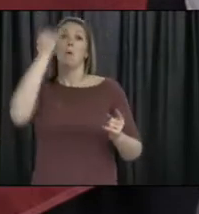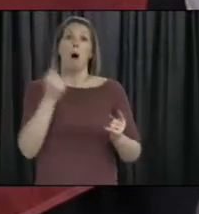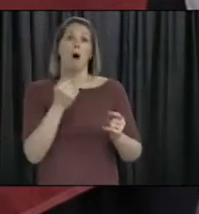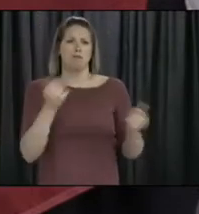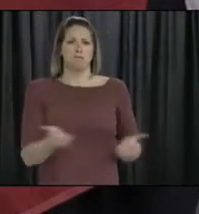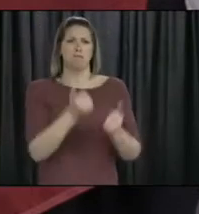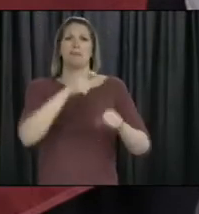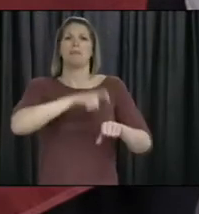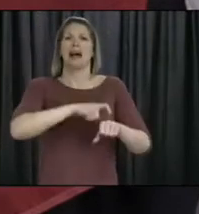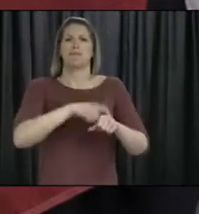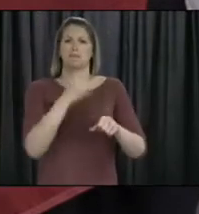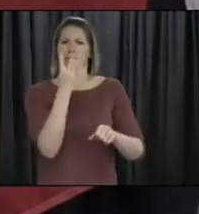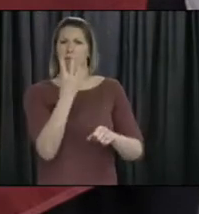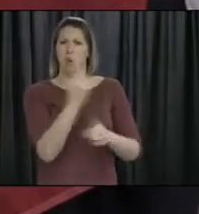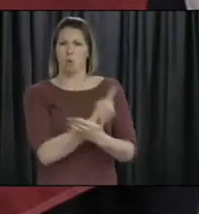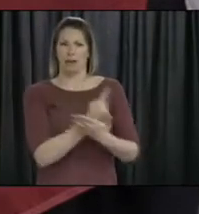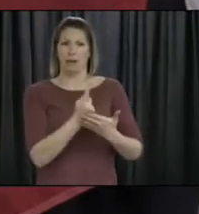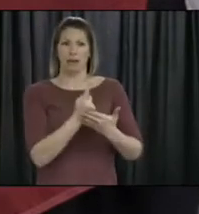it.